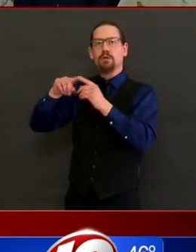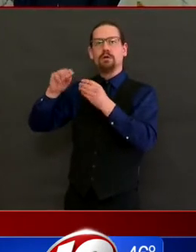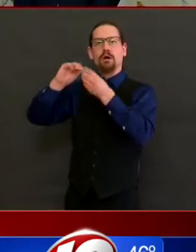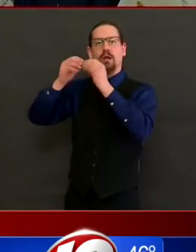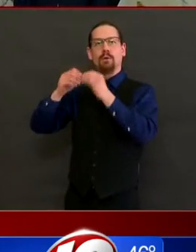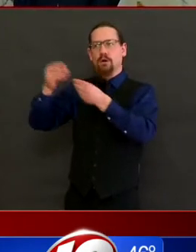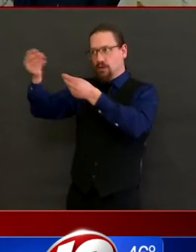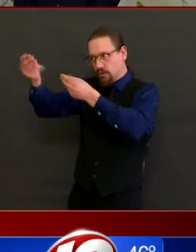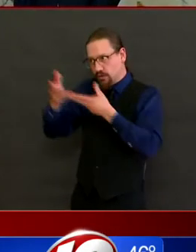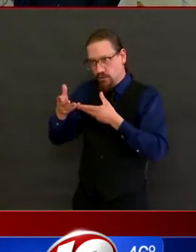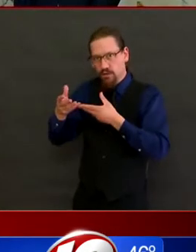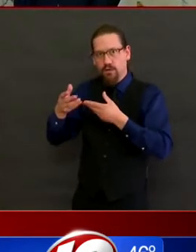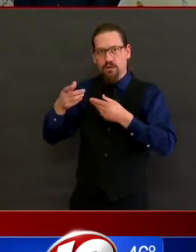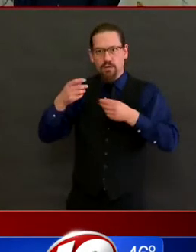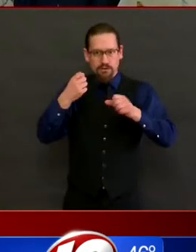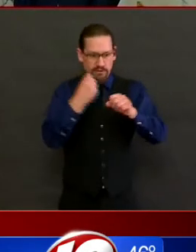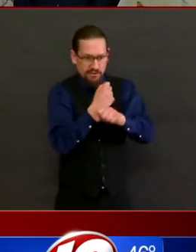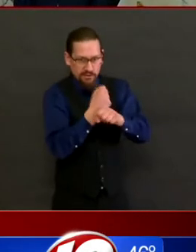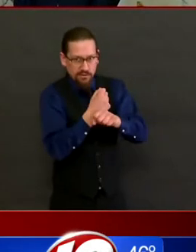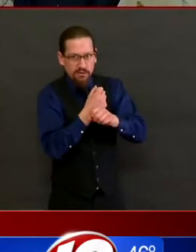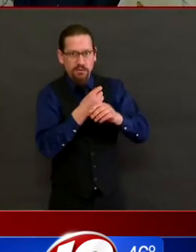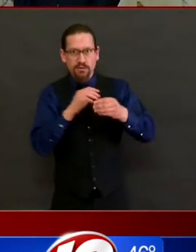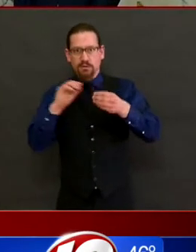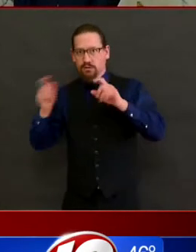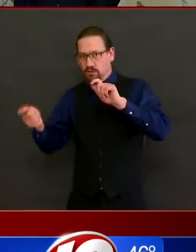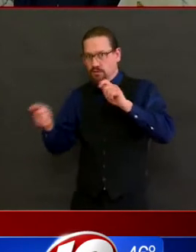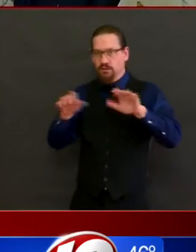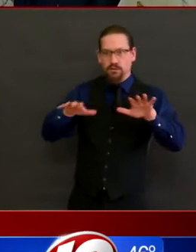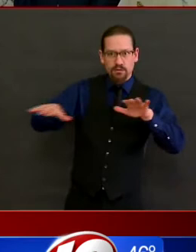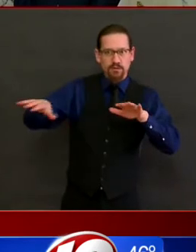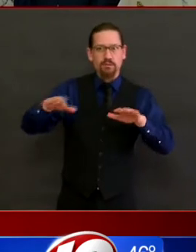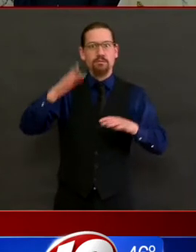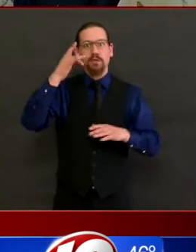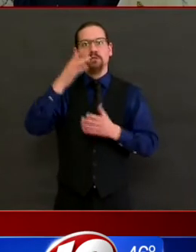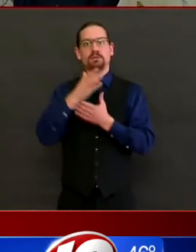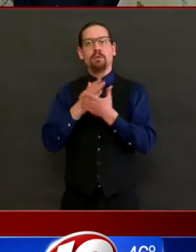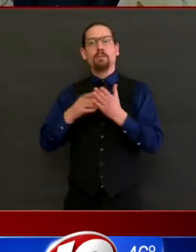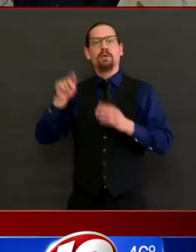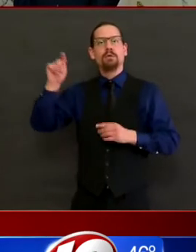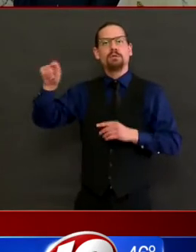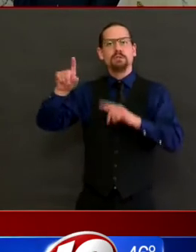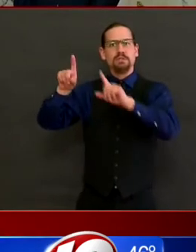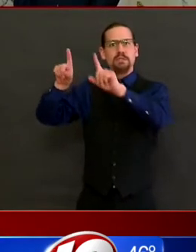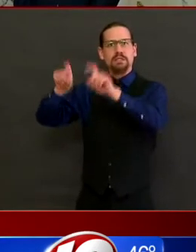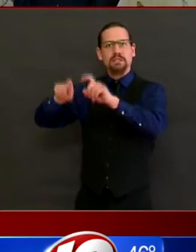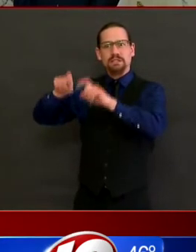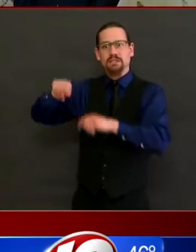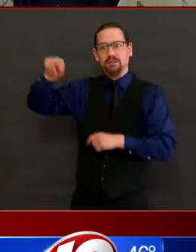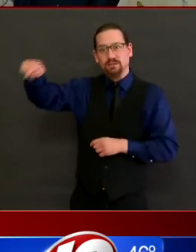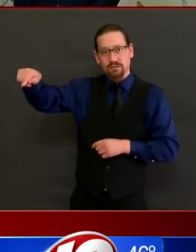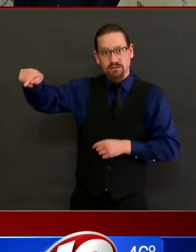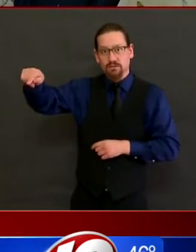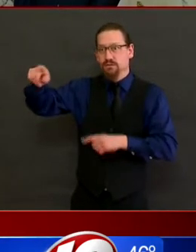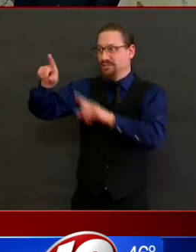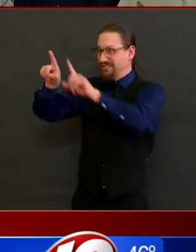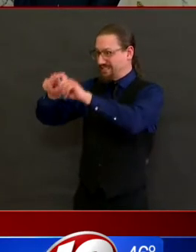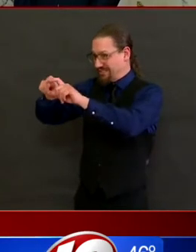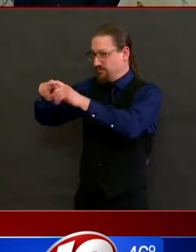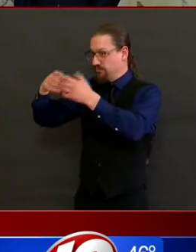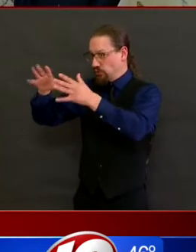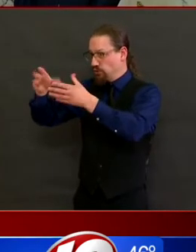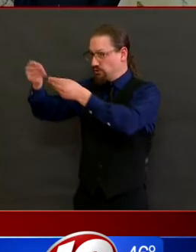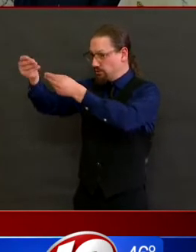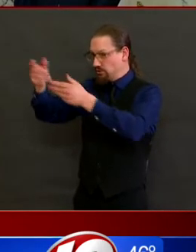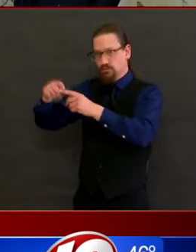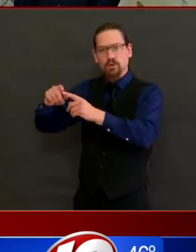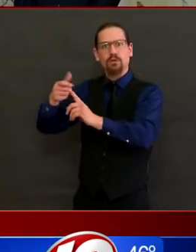away, it can take a few days for that test result to get turned around and then re-associated with that particular